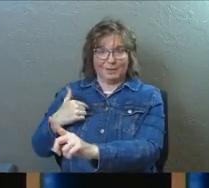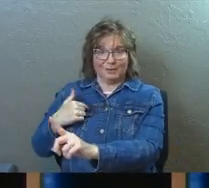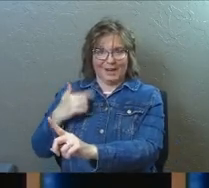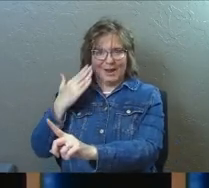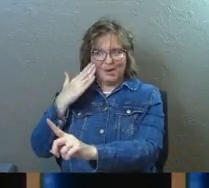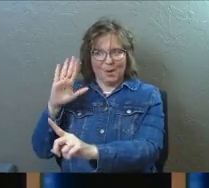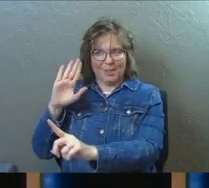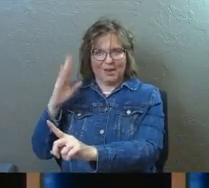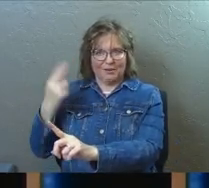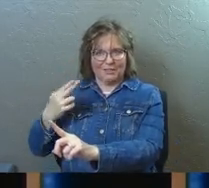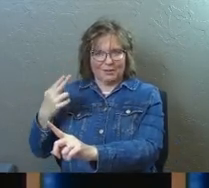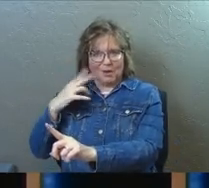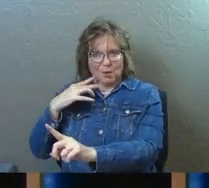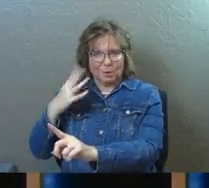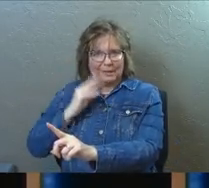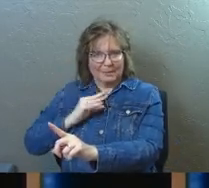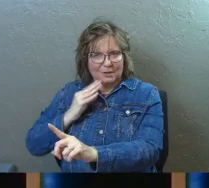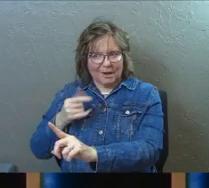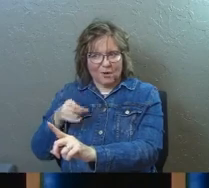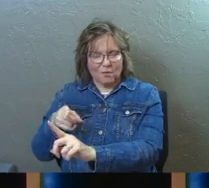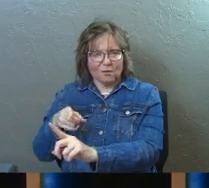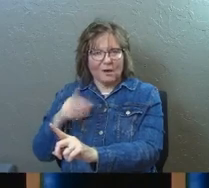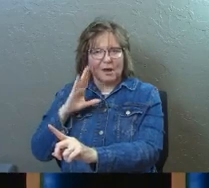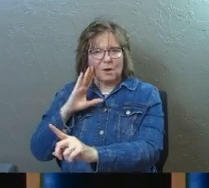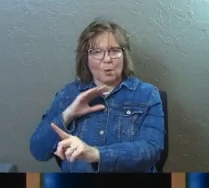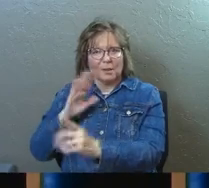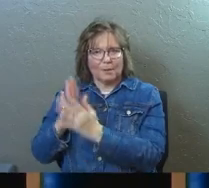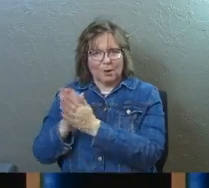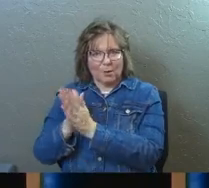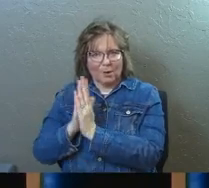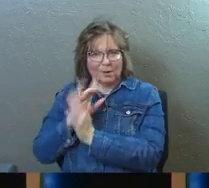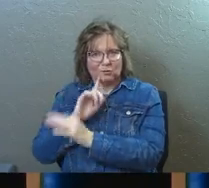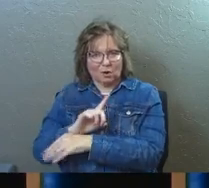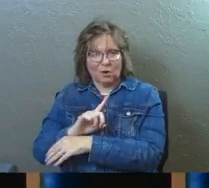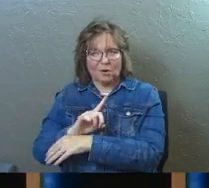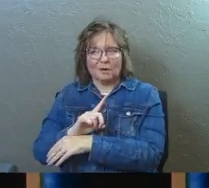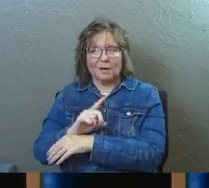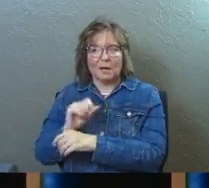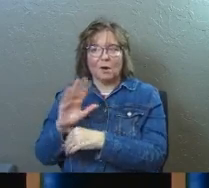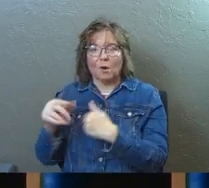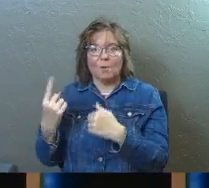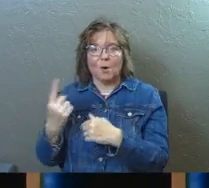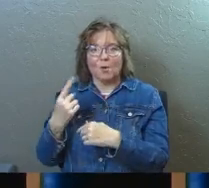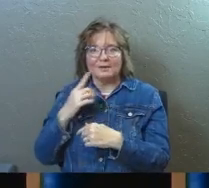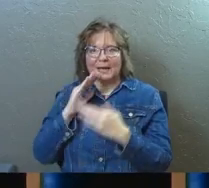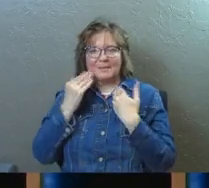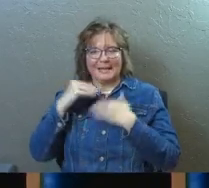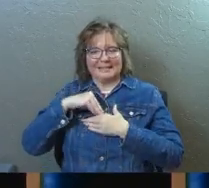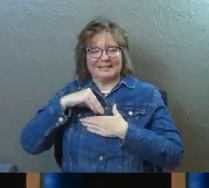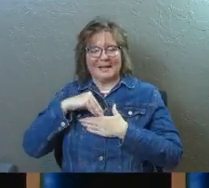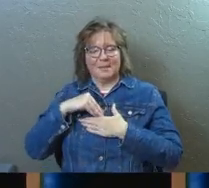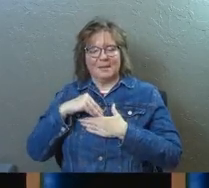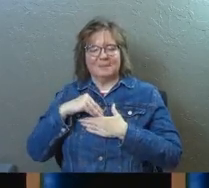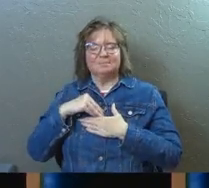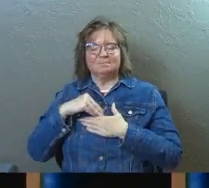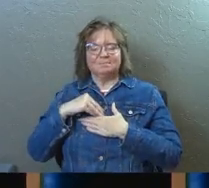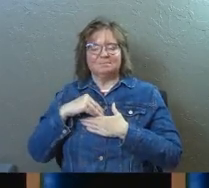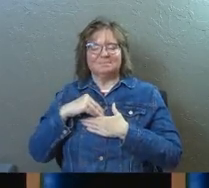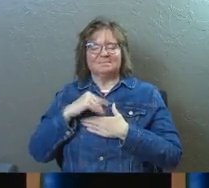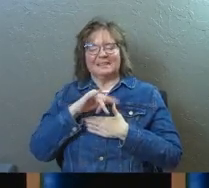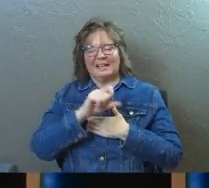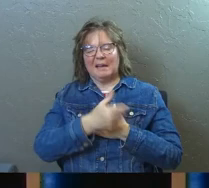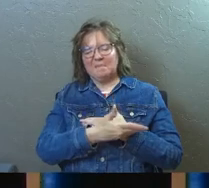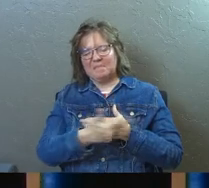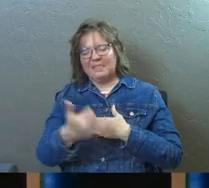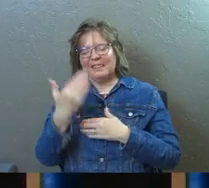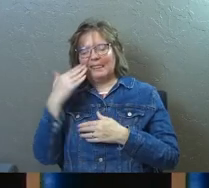and I know what they're going through right now. And I know what their prayer requests are. And almost always I'm smiling on the inside. Cause I'm like, yeah,